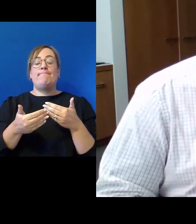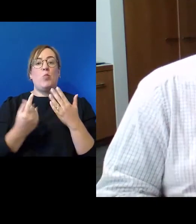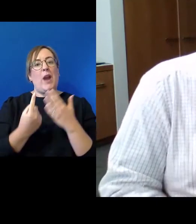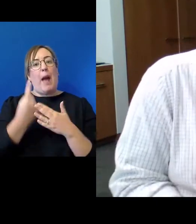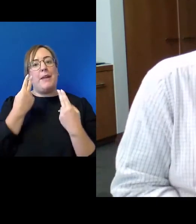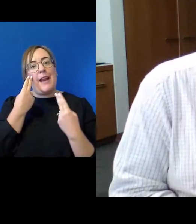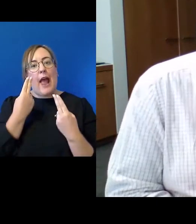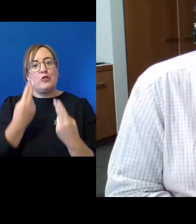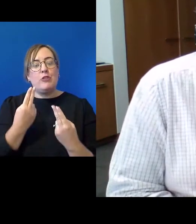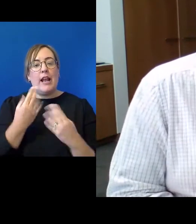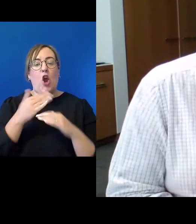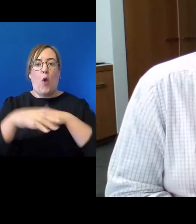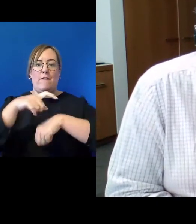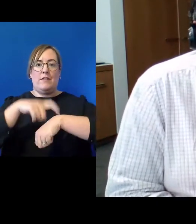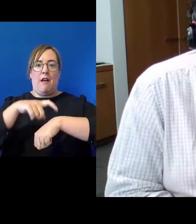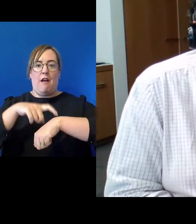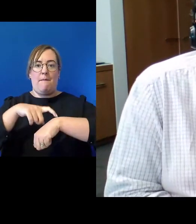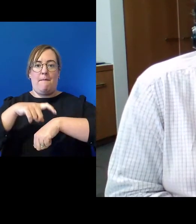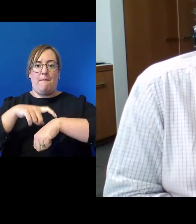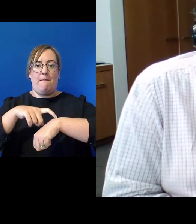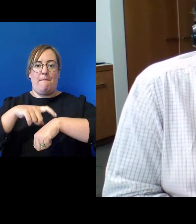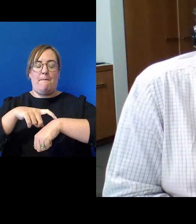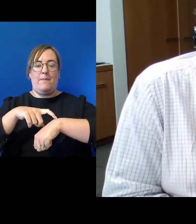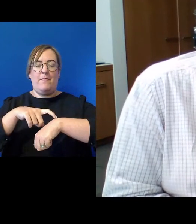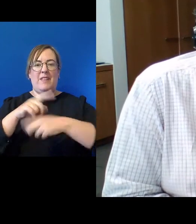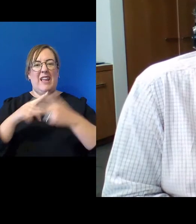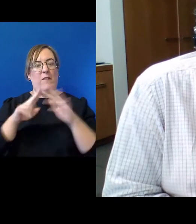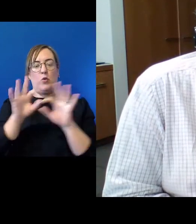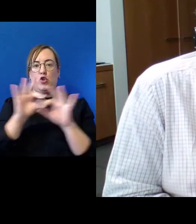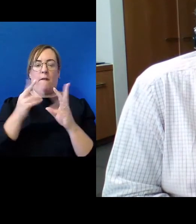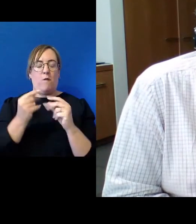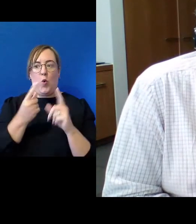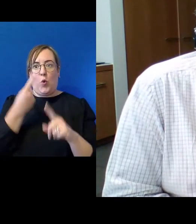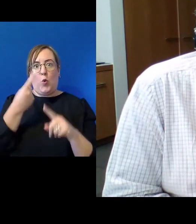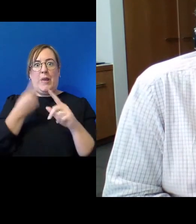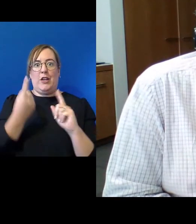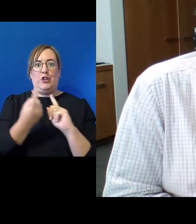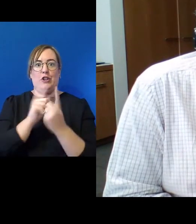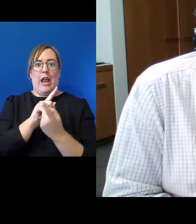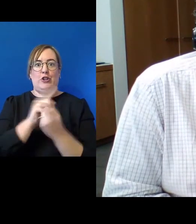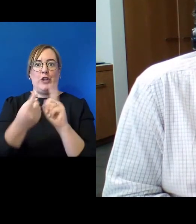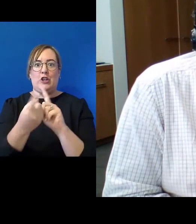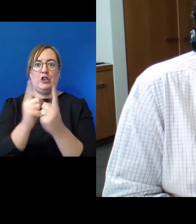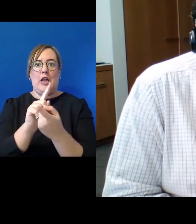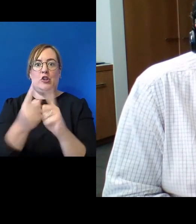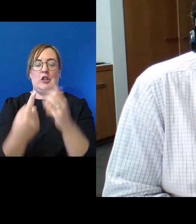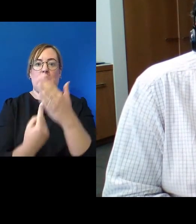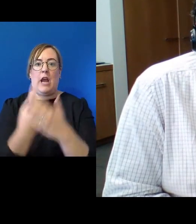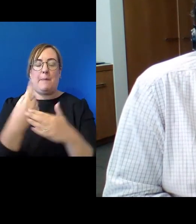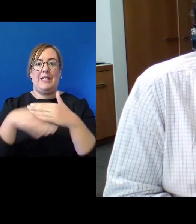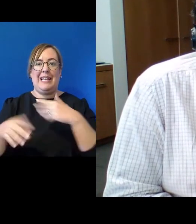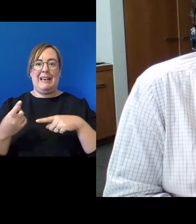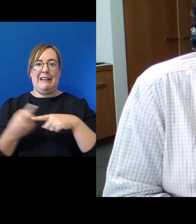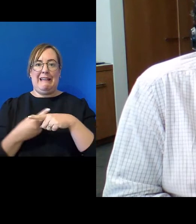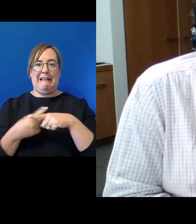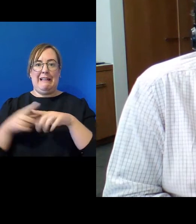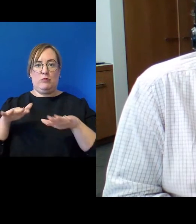over a longer period were it not for some fairly sharp changes in Britain, including